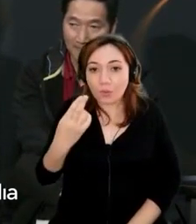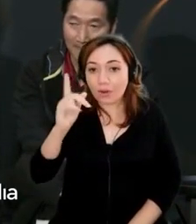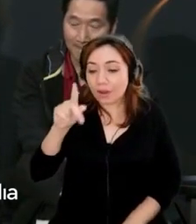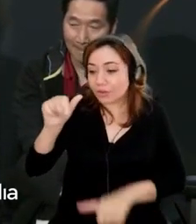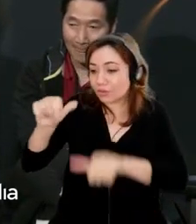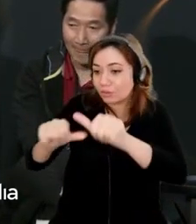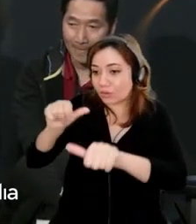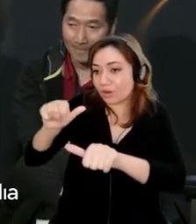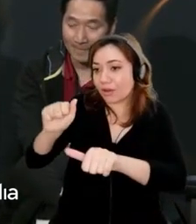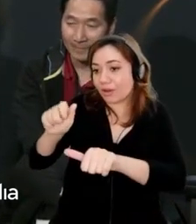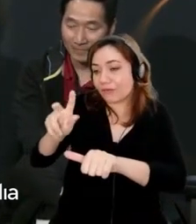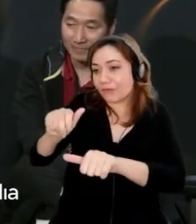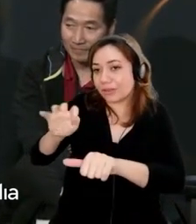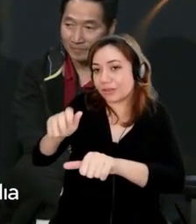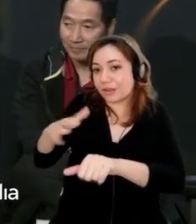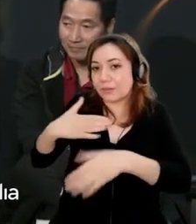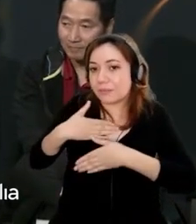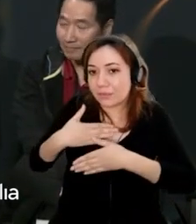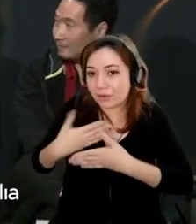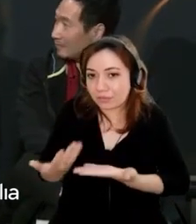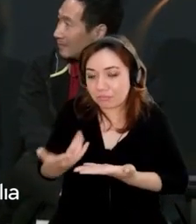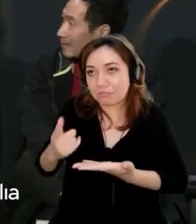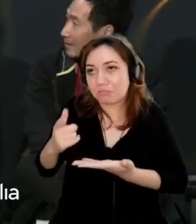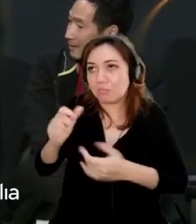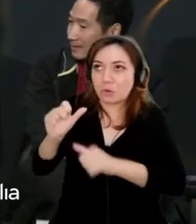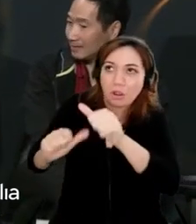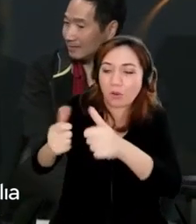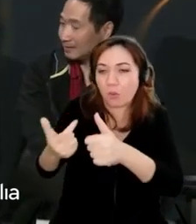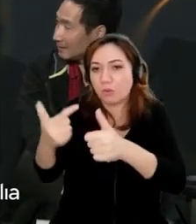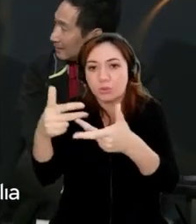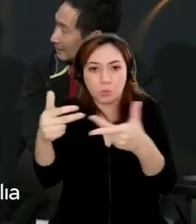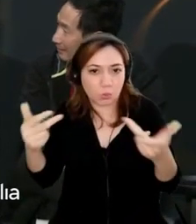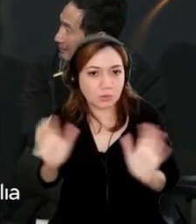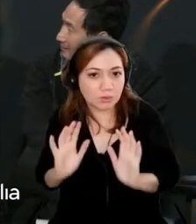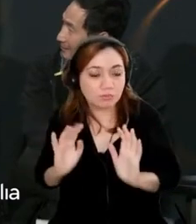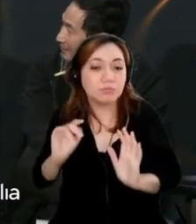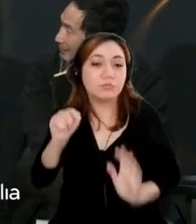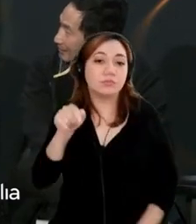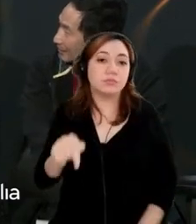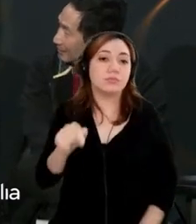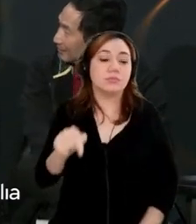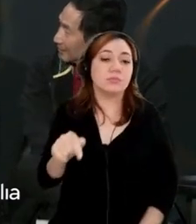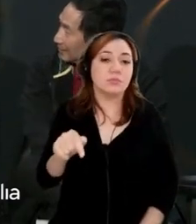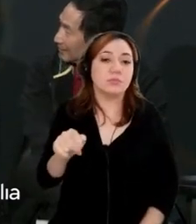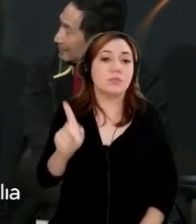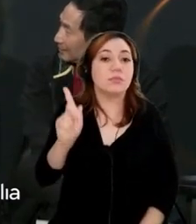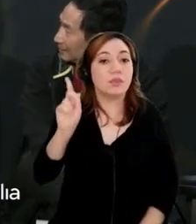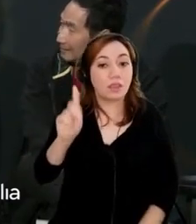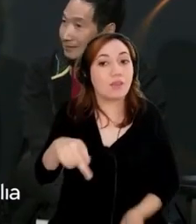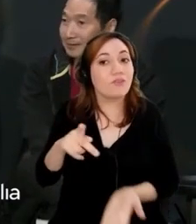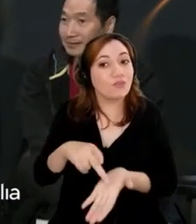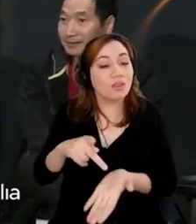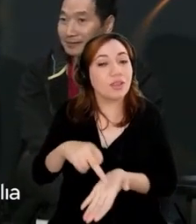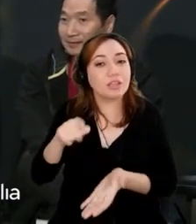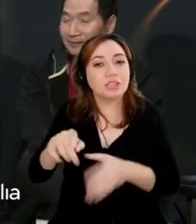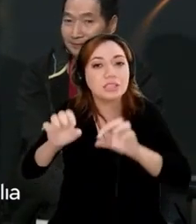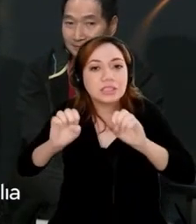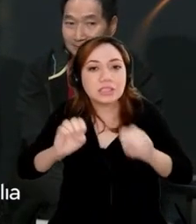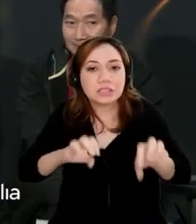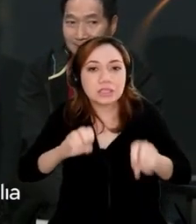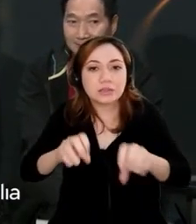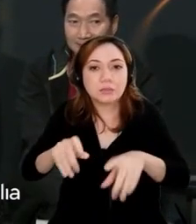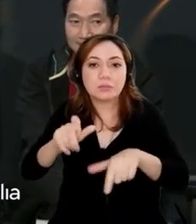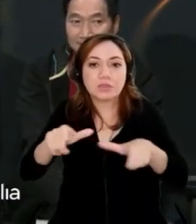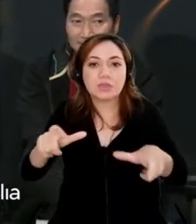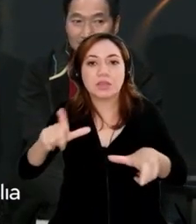yourself, you know, into something else. And so it's really teaching people who aren't in it on a day-to-day basis, because we